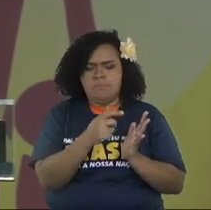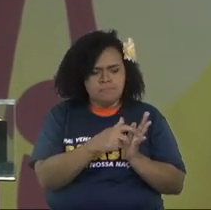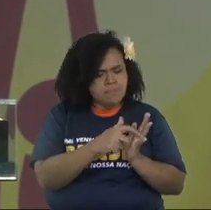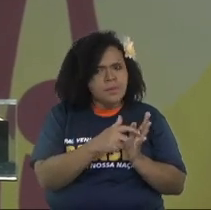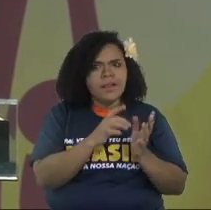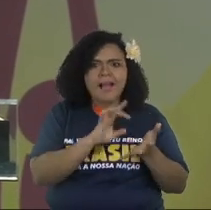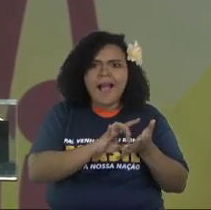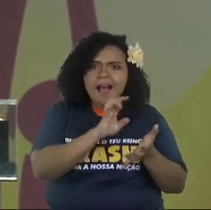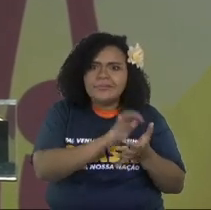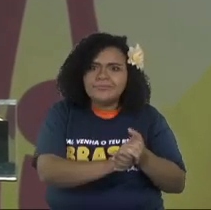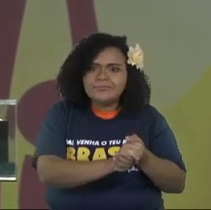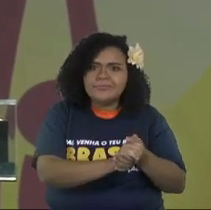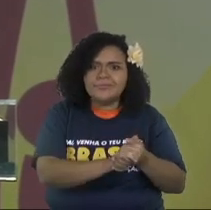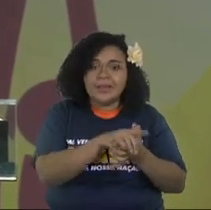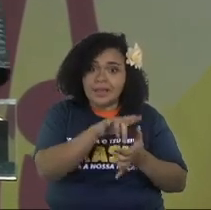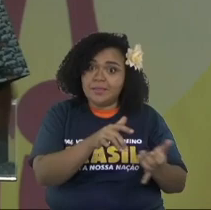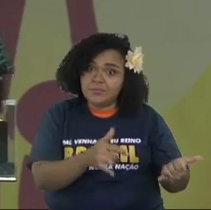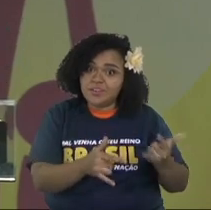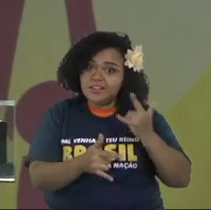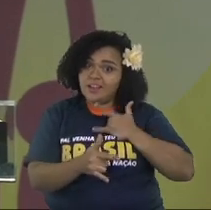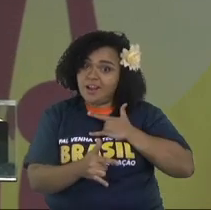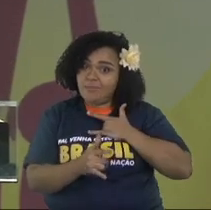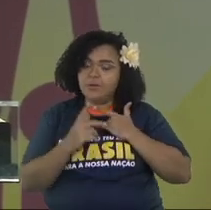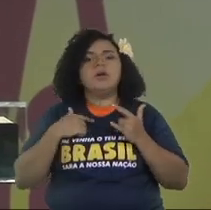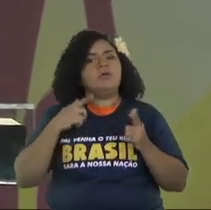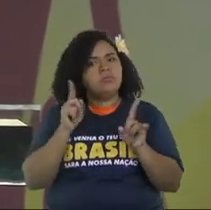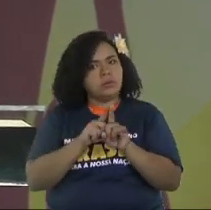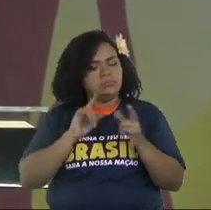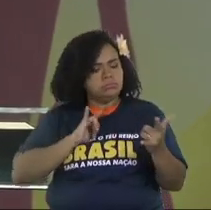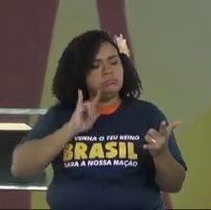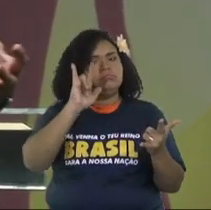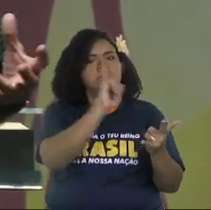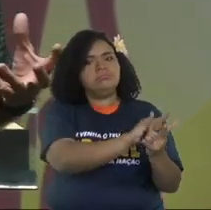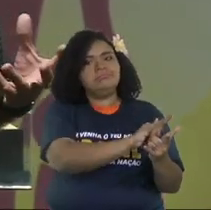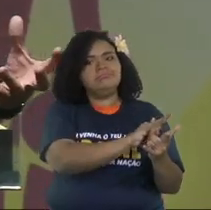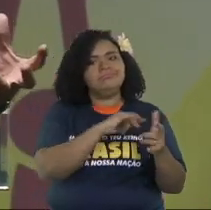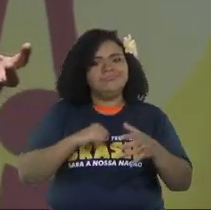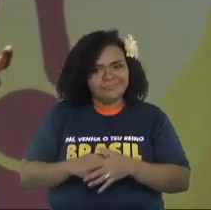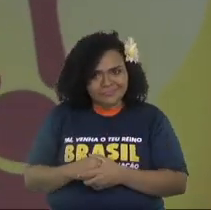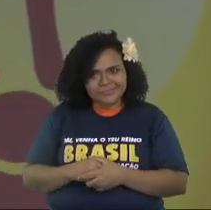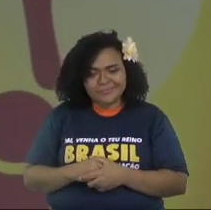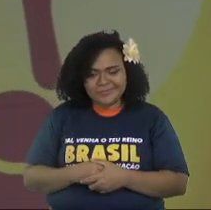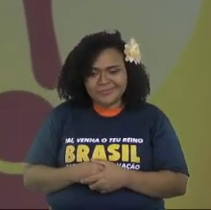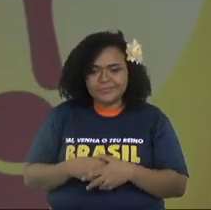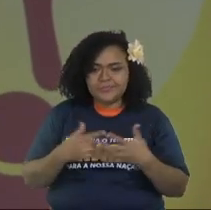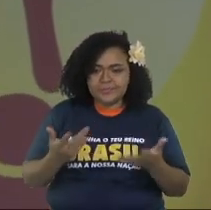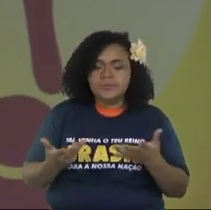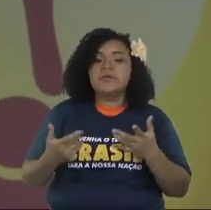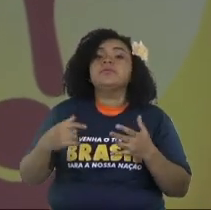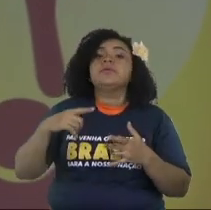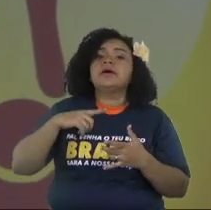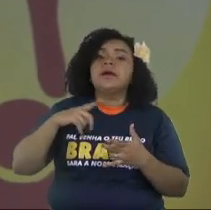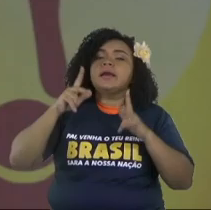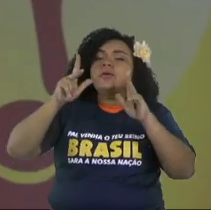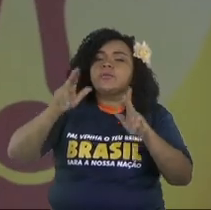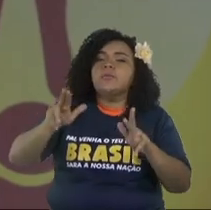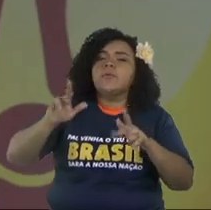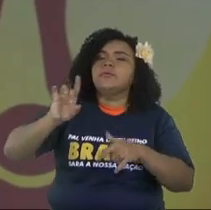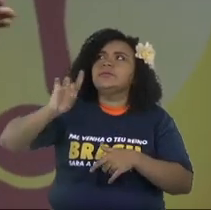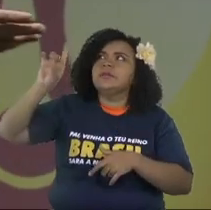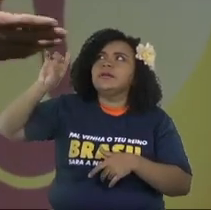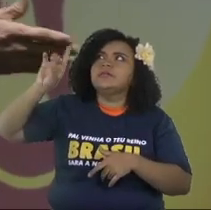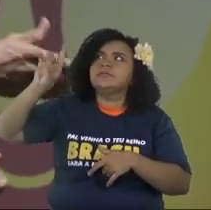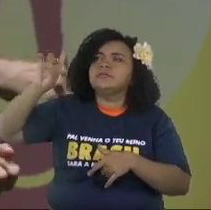I have to be faithful that loves me and then those exercises the